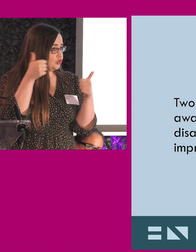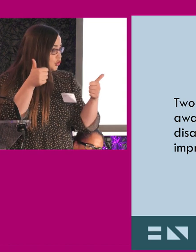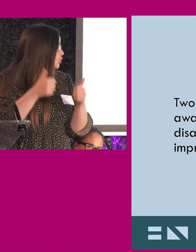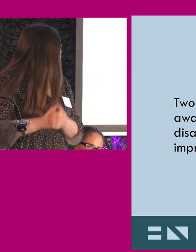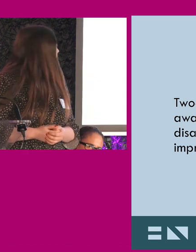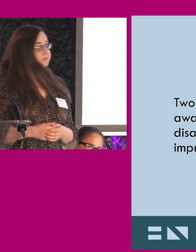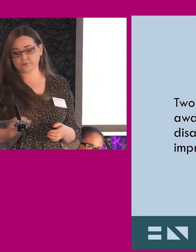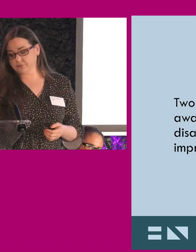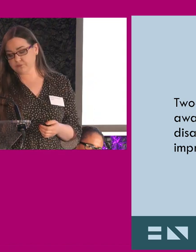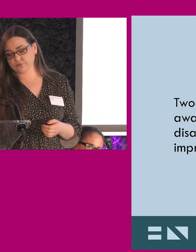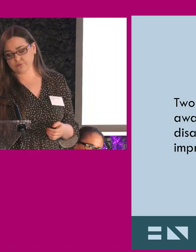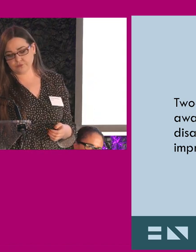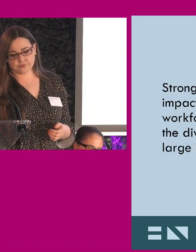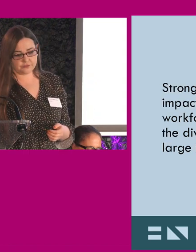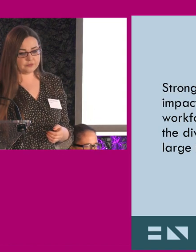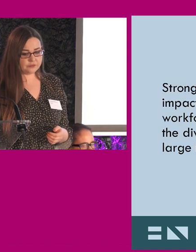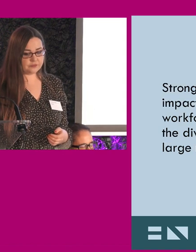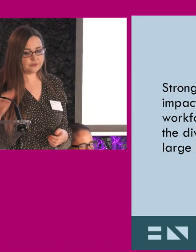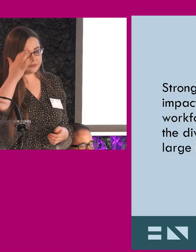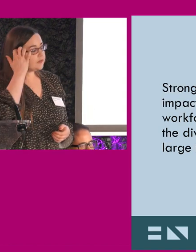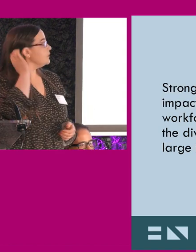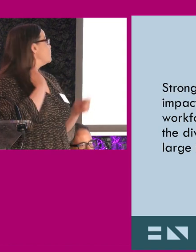shows the visibility of disability in the workplace.